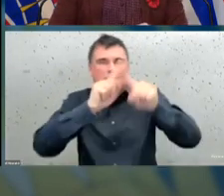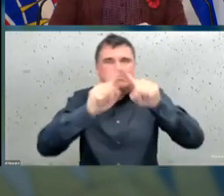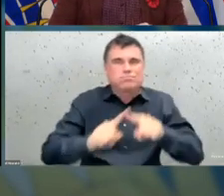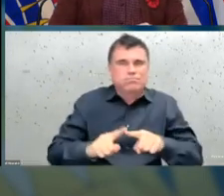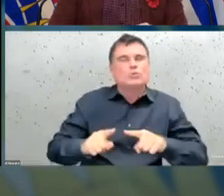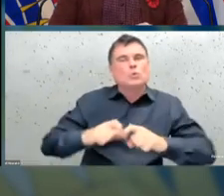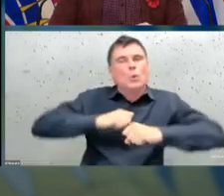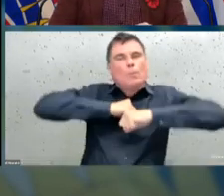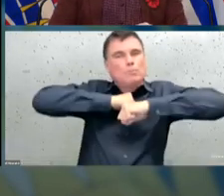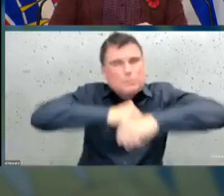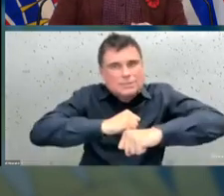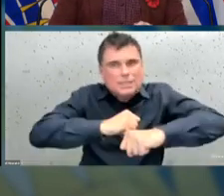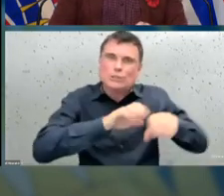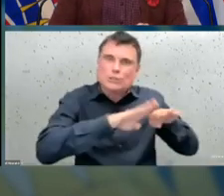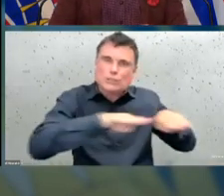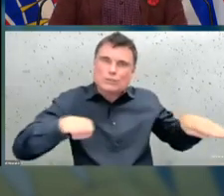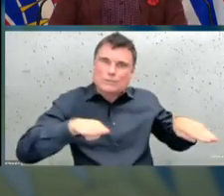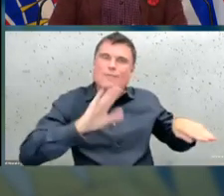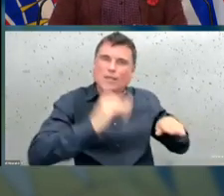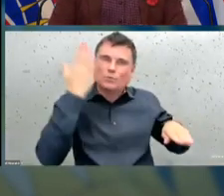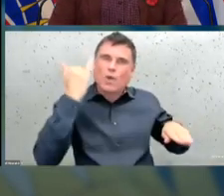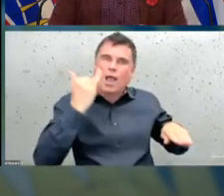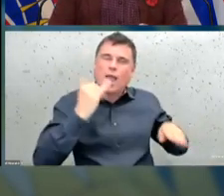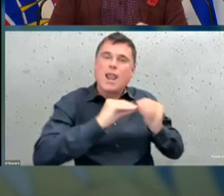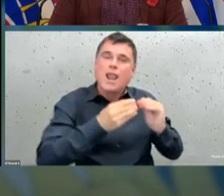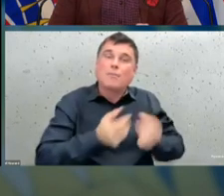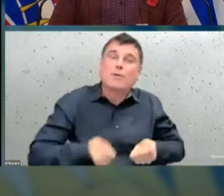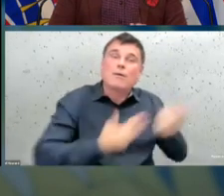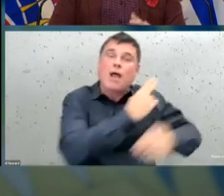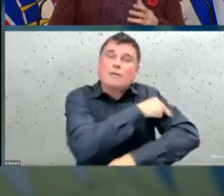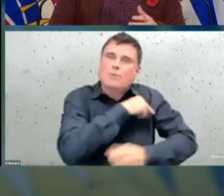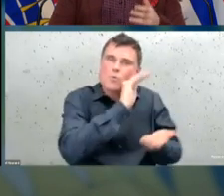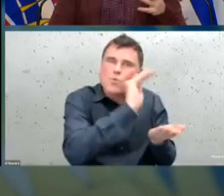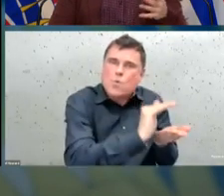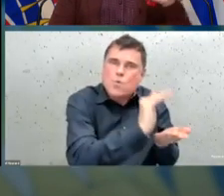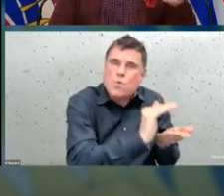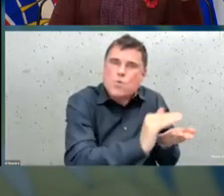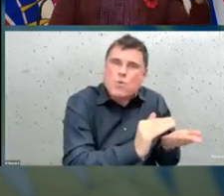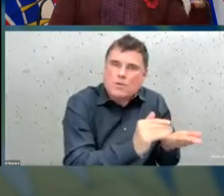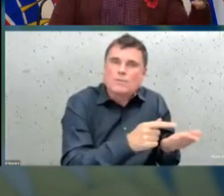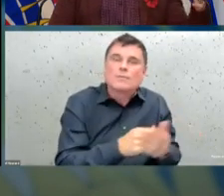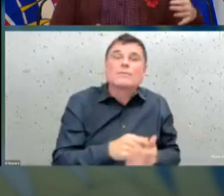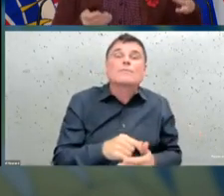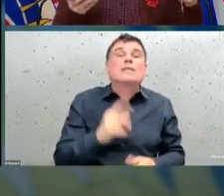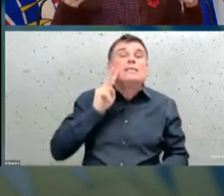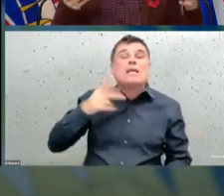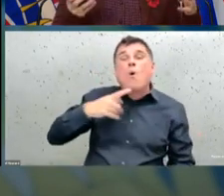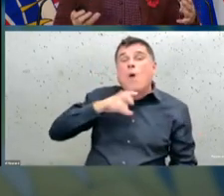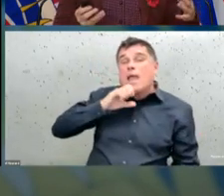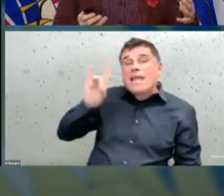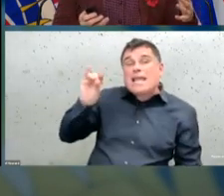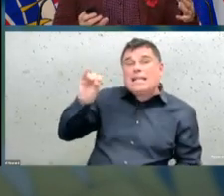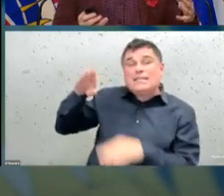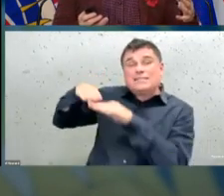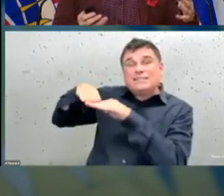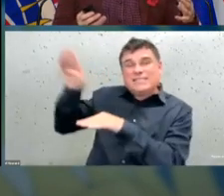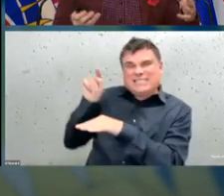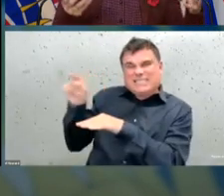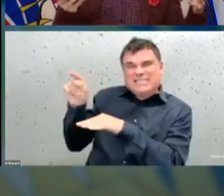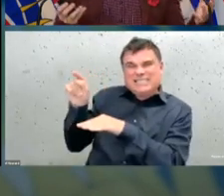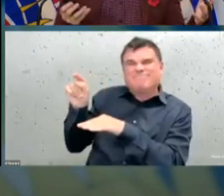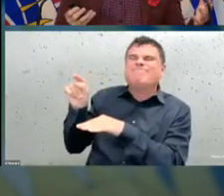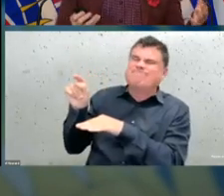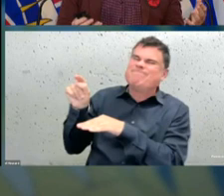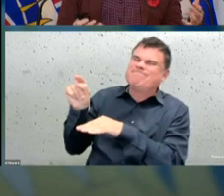in people over the age of 80. And some of that is related to breakthrough infections in people who are fully vaccinated.